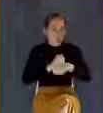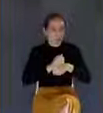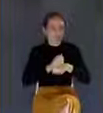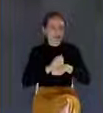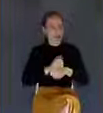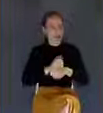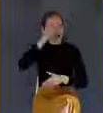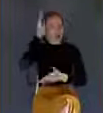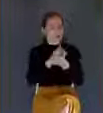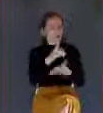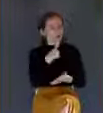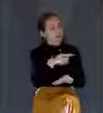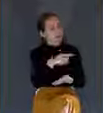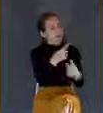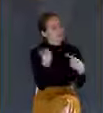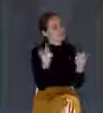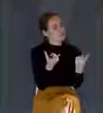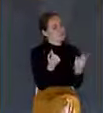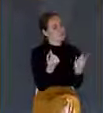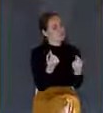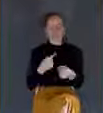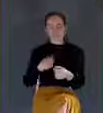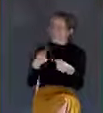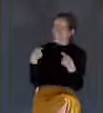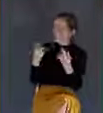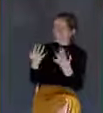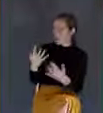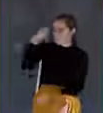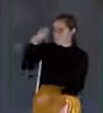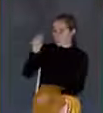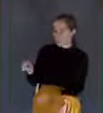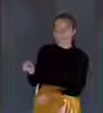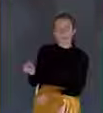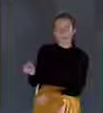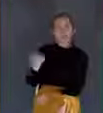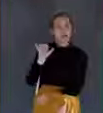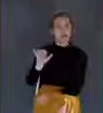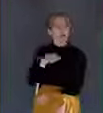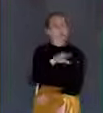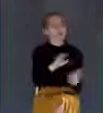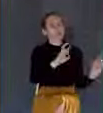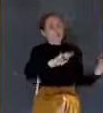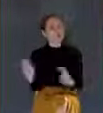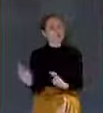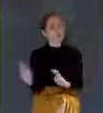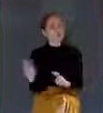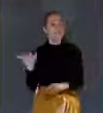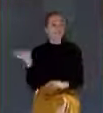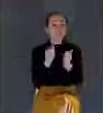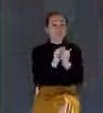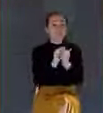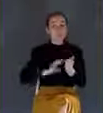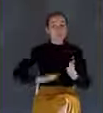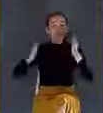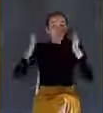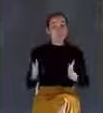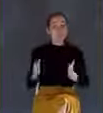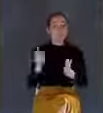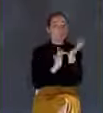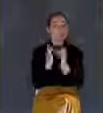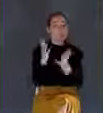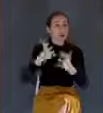The Lord wants us to occupy. He wants us to be busy. He wants us to be doing what we're supposed to be doing, our responsibilities.